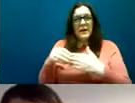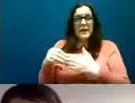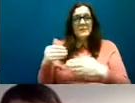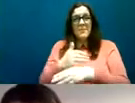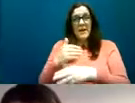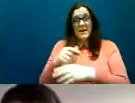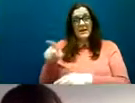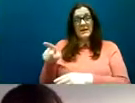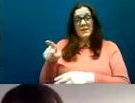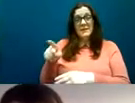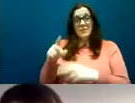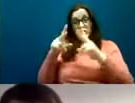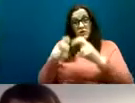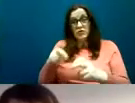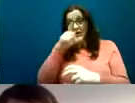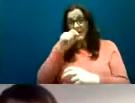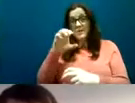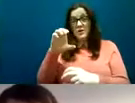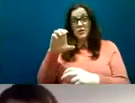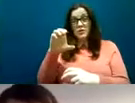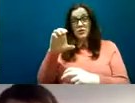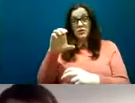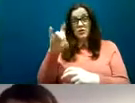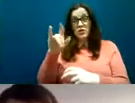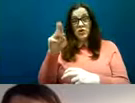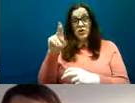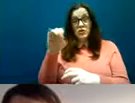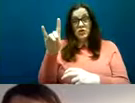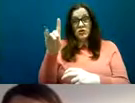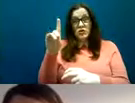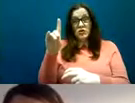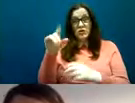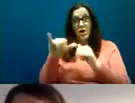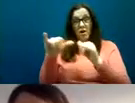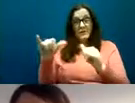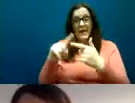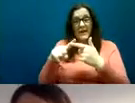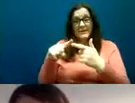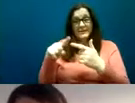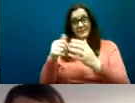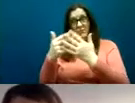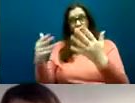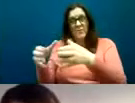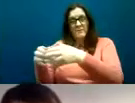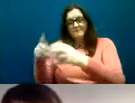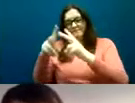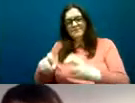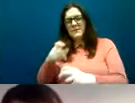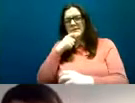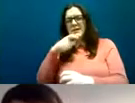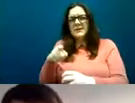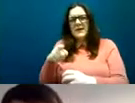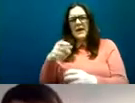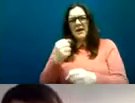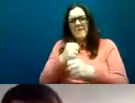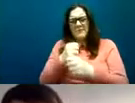in 2019 and that group estimated that the prevalence of autism among a cohort of long-term